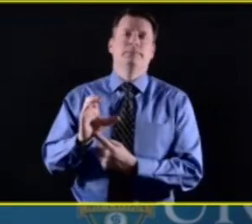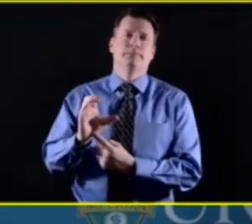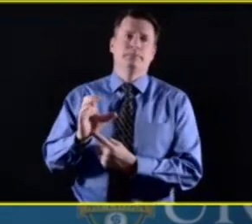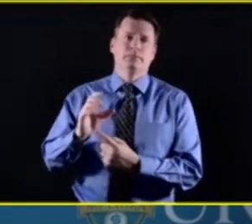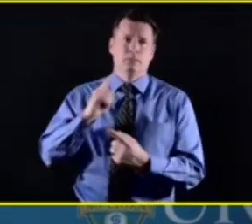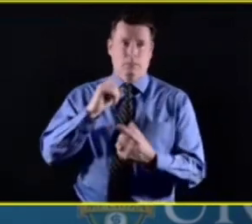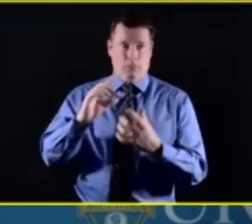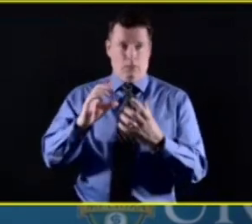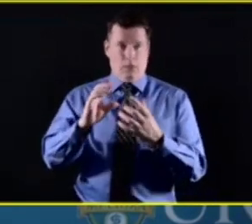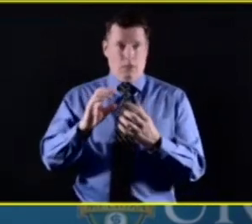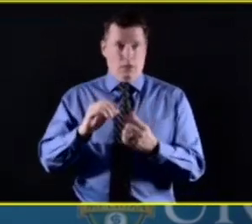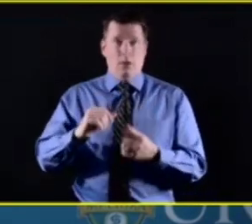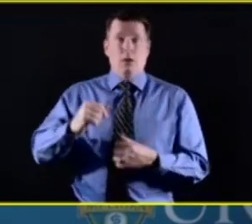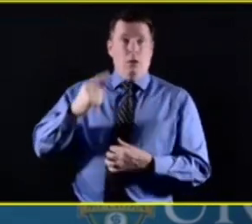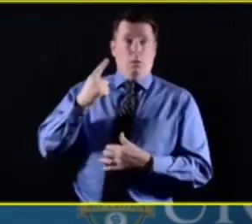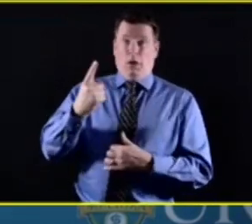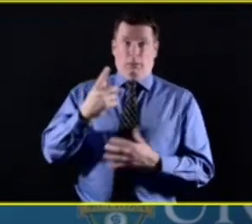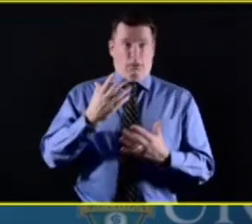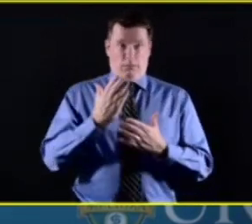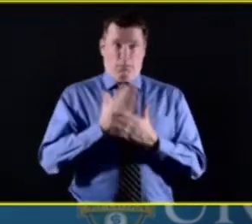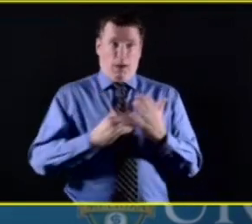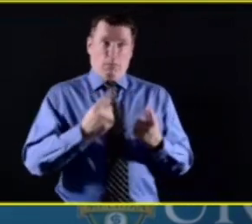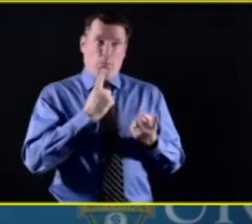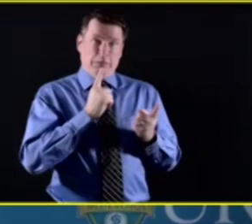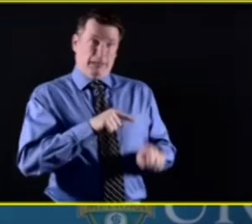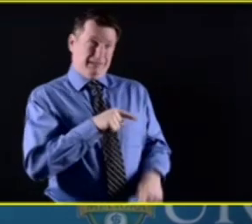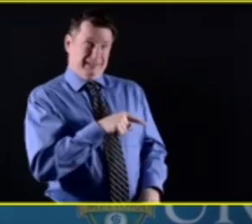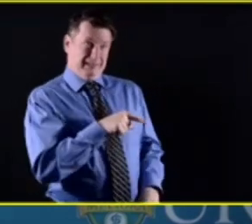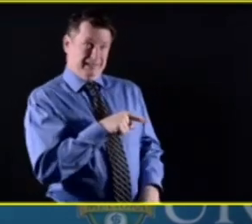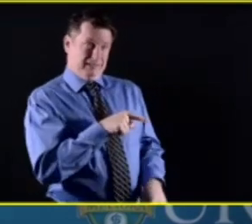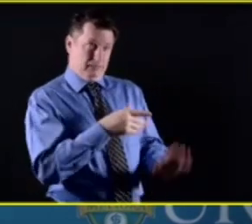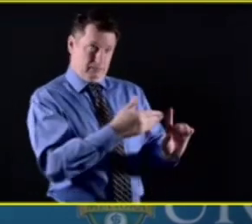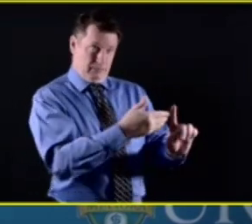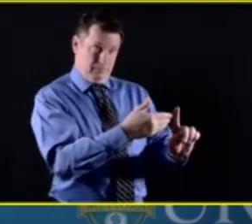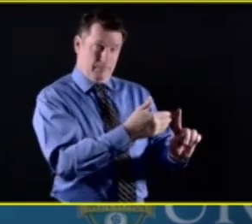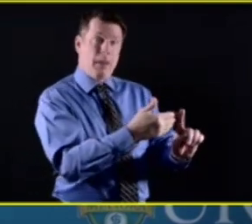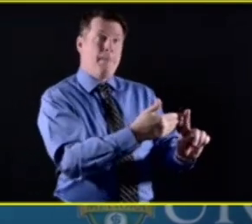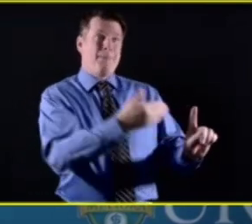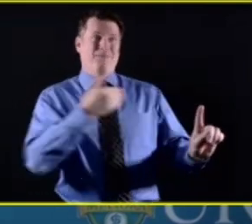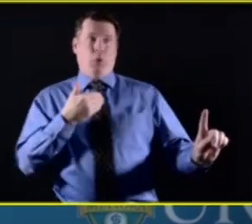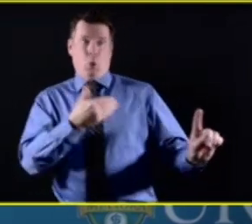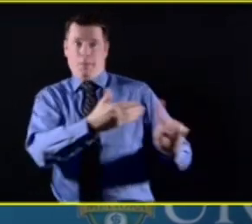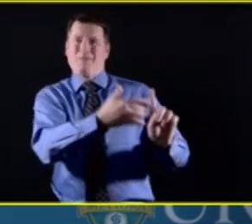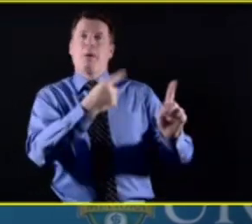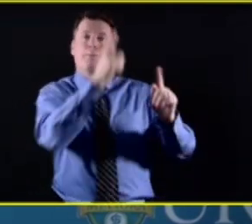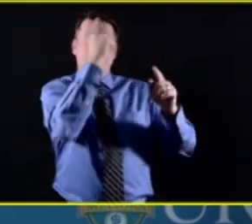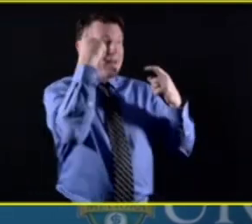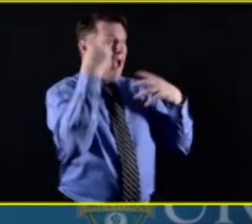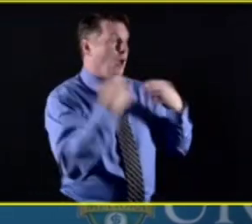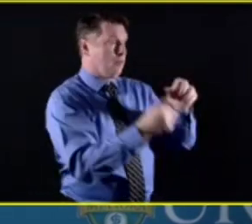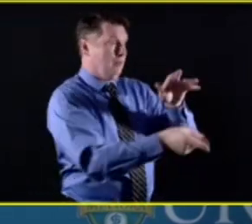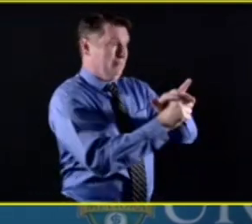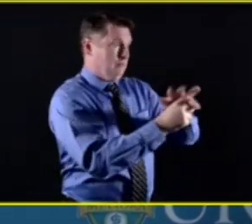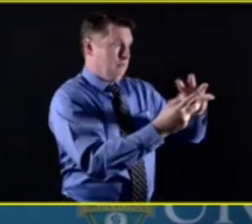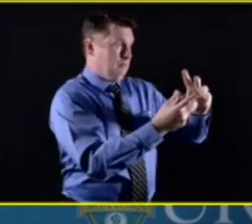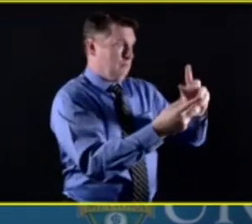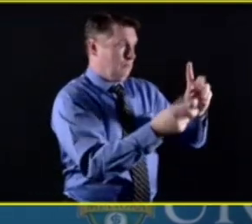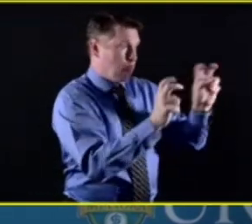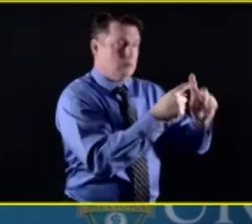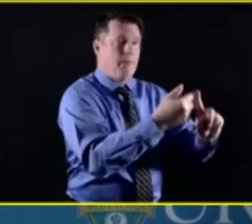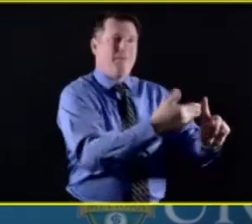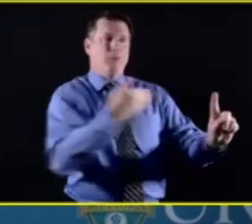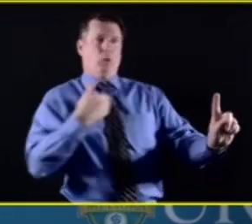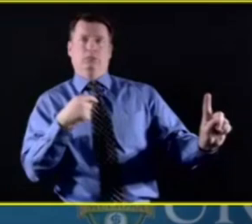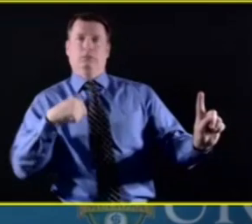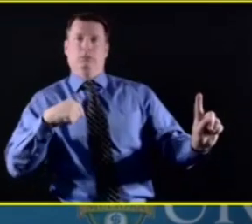which is everybody's business here. So while you're right that the provision of mental health services in